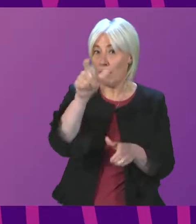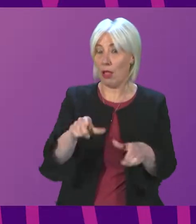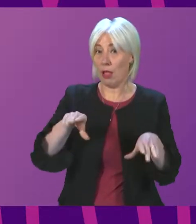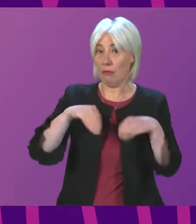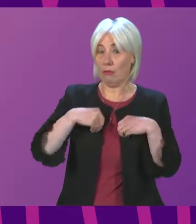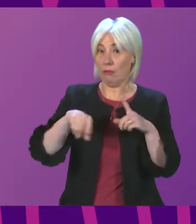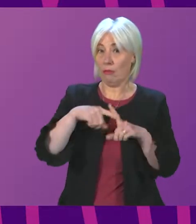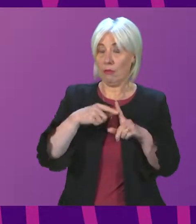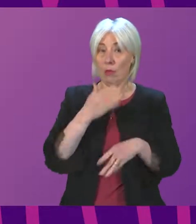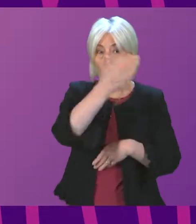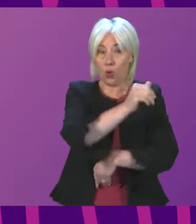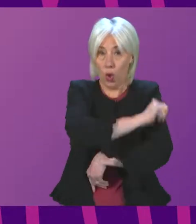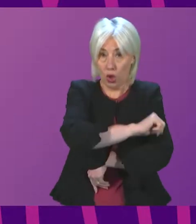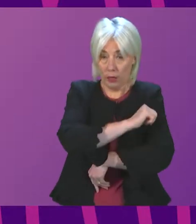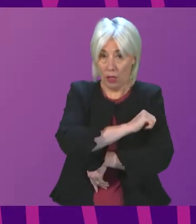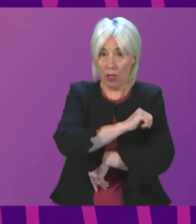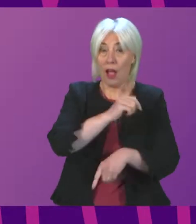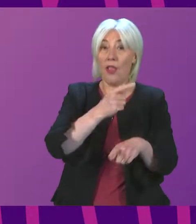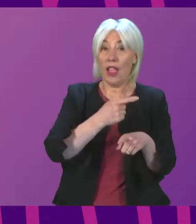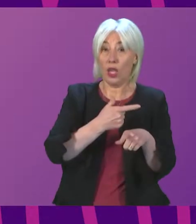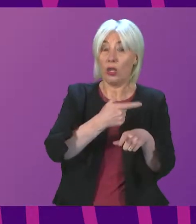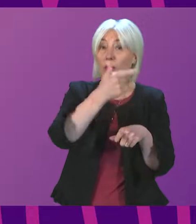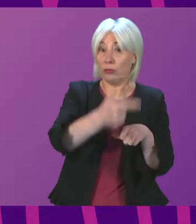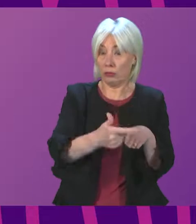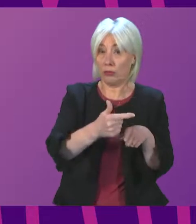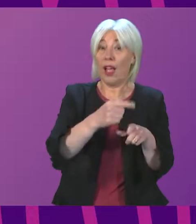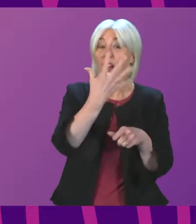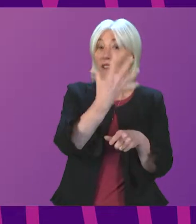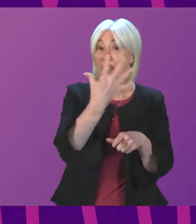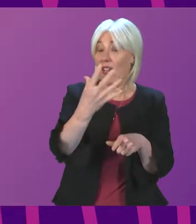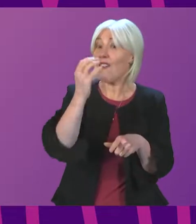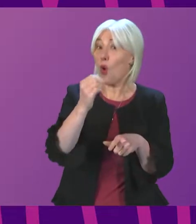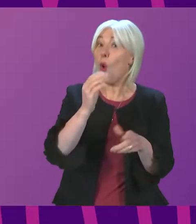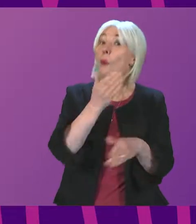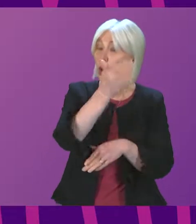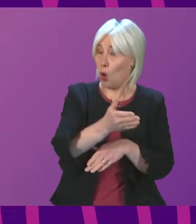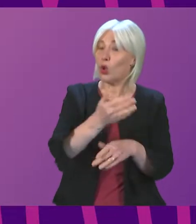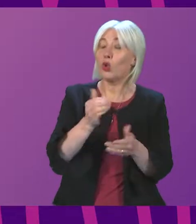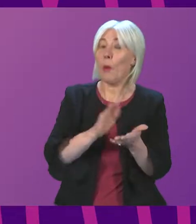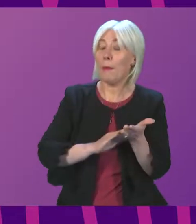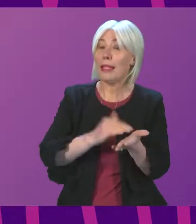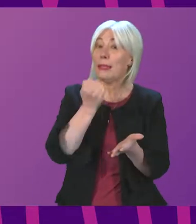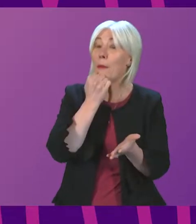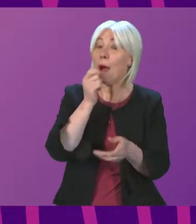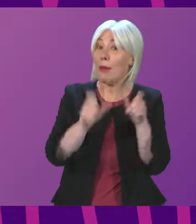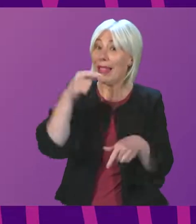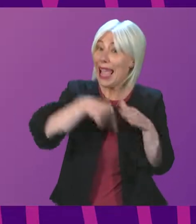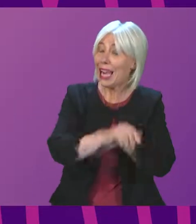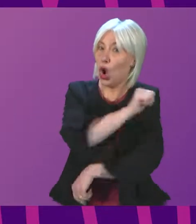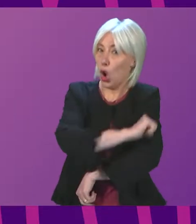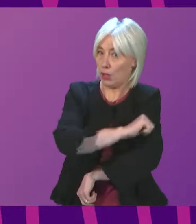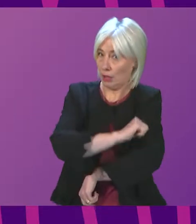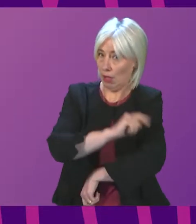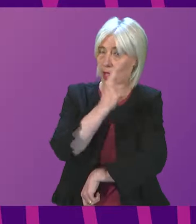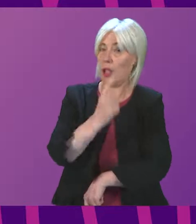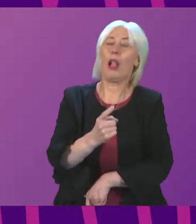admitted to hospital. In the following week, that fell to 550. Hospital occupancy, the number in hospital with COVID at